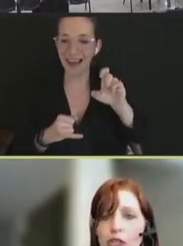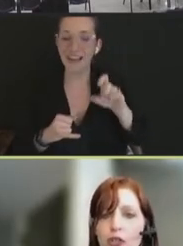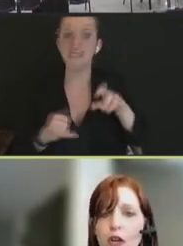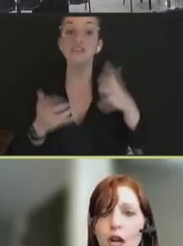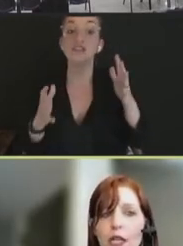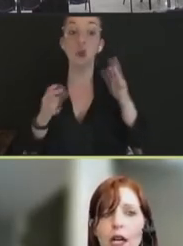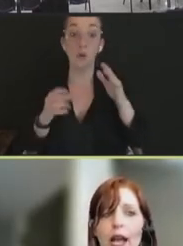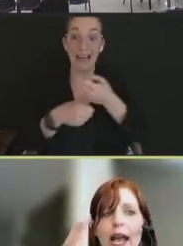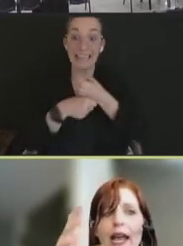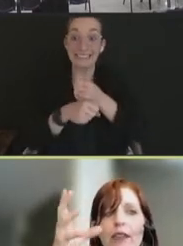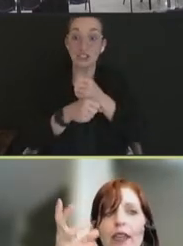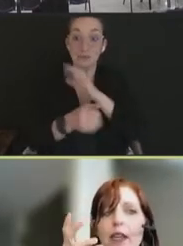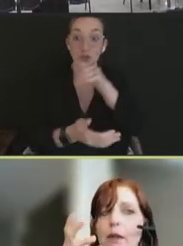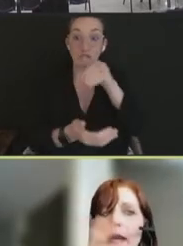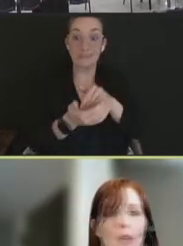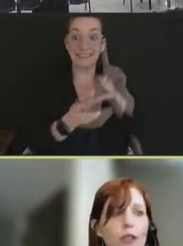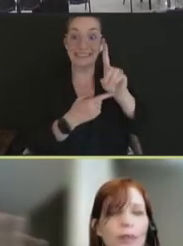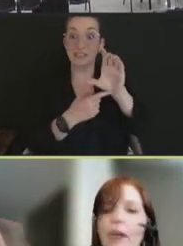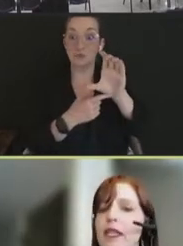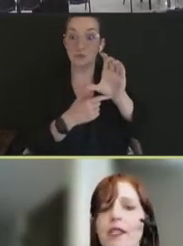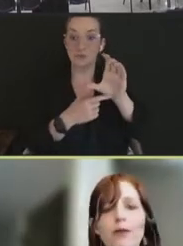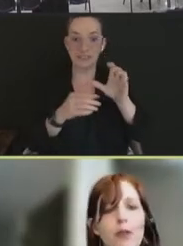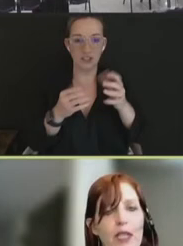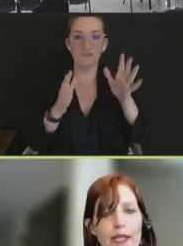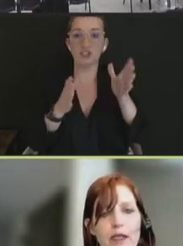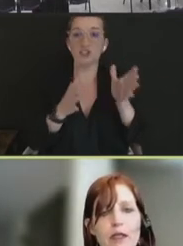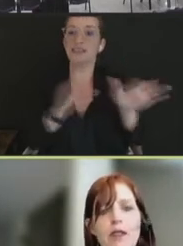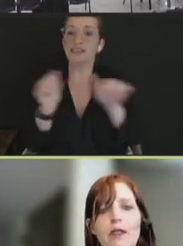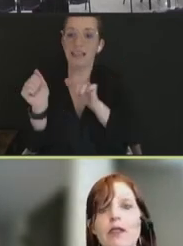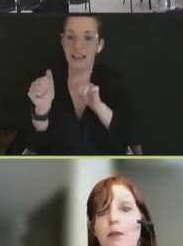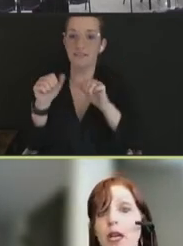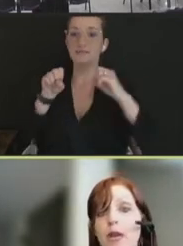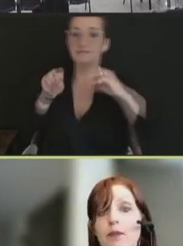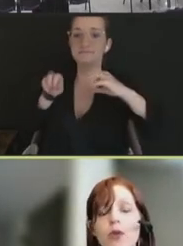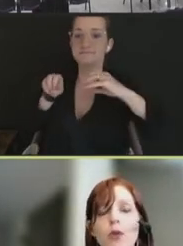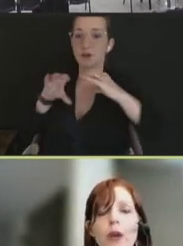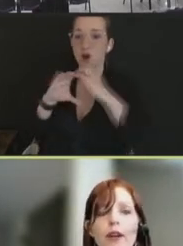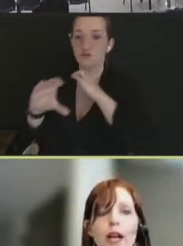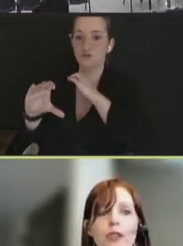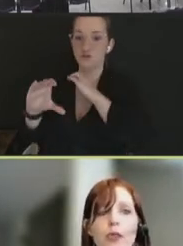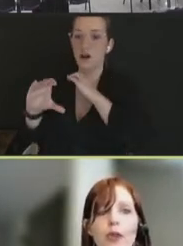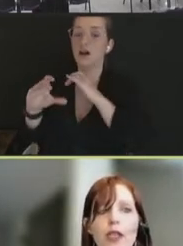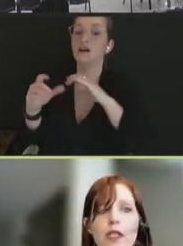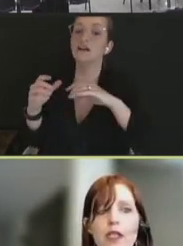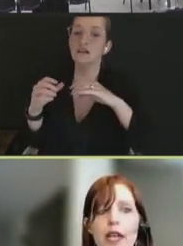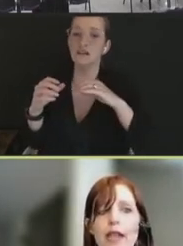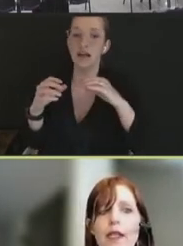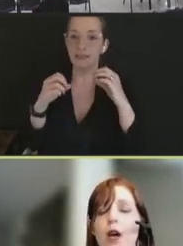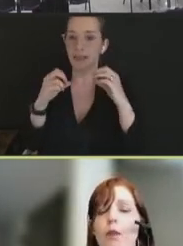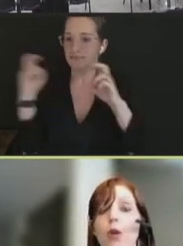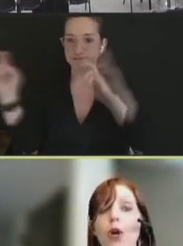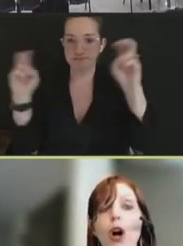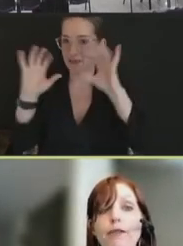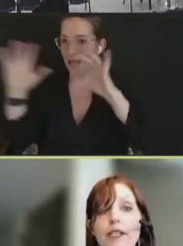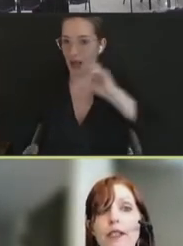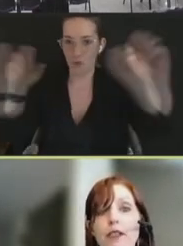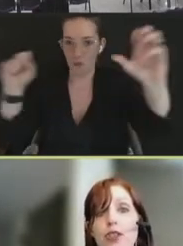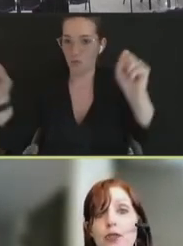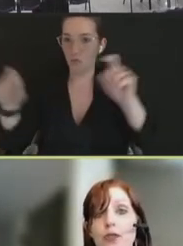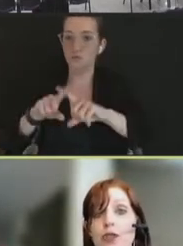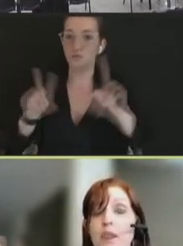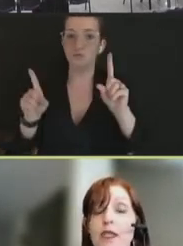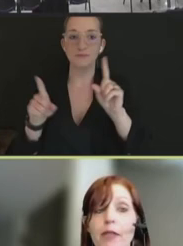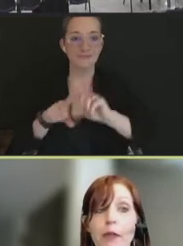goes on a truck and then may go to many different places, sometimes to a warehouse within a state, more often